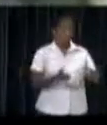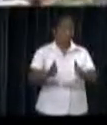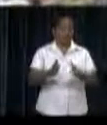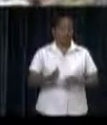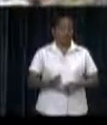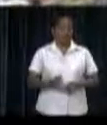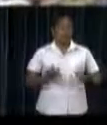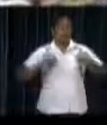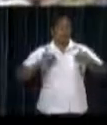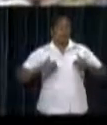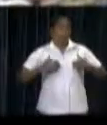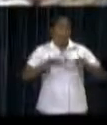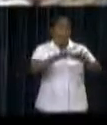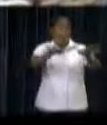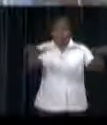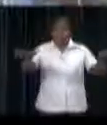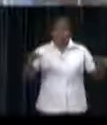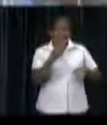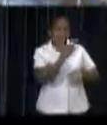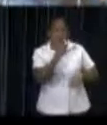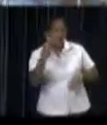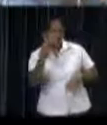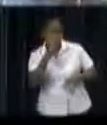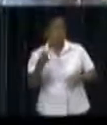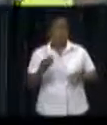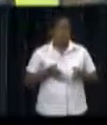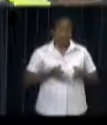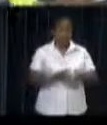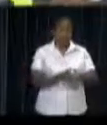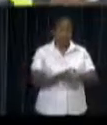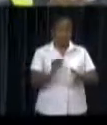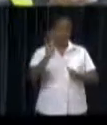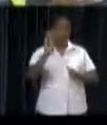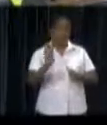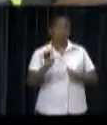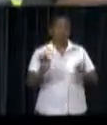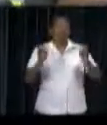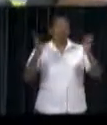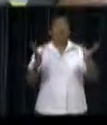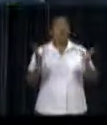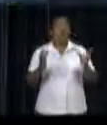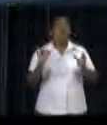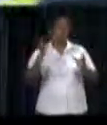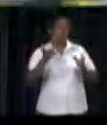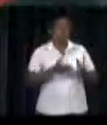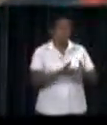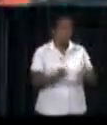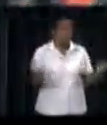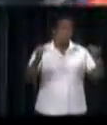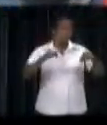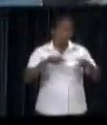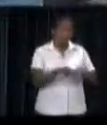those present at the compound of the Port Authority witnessed the unloading of the first Coast Guard boat for Surinamma,